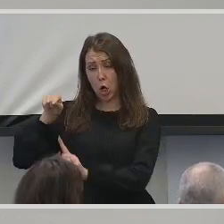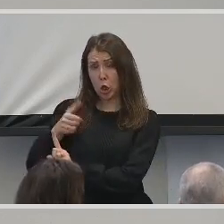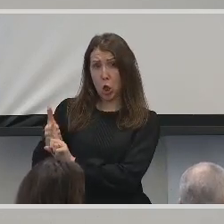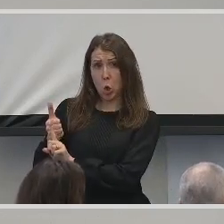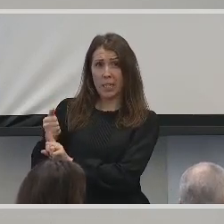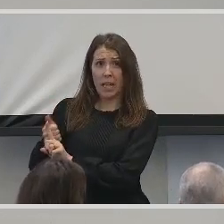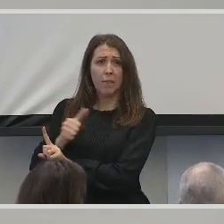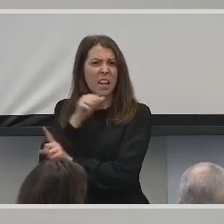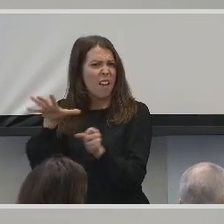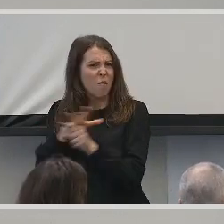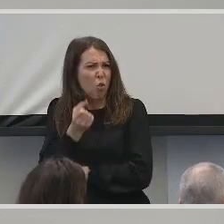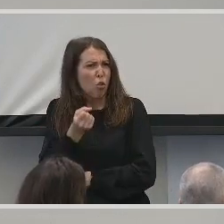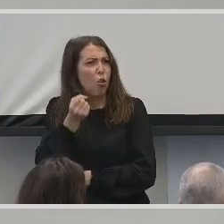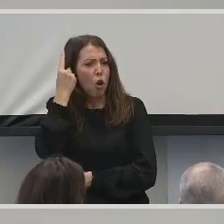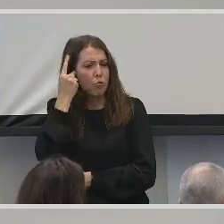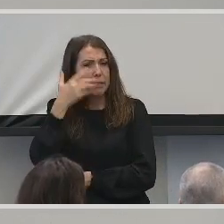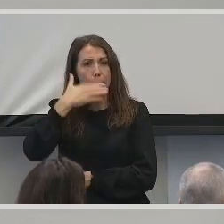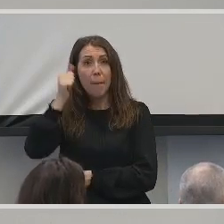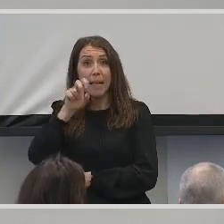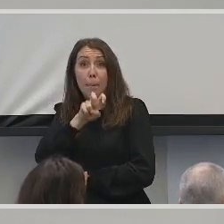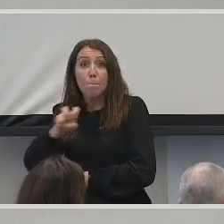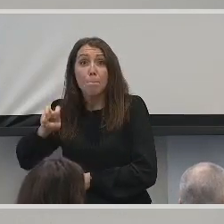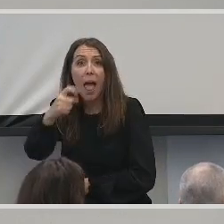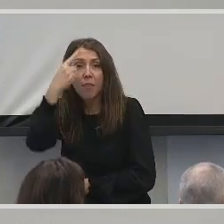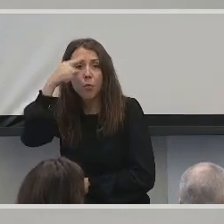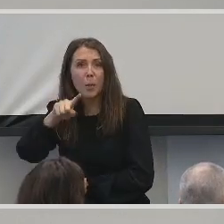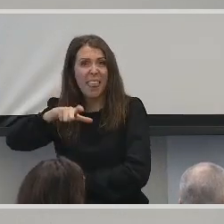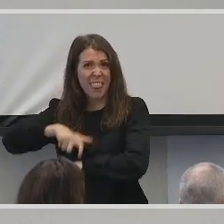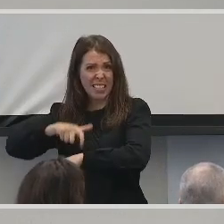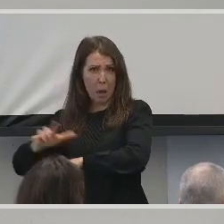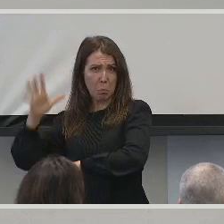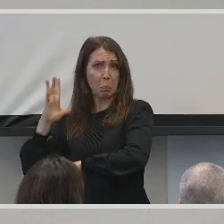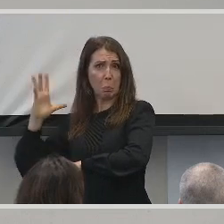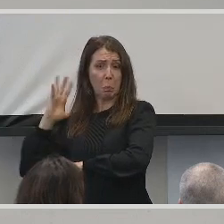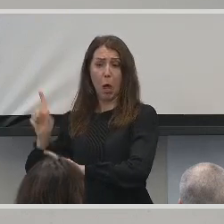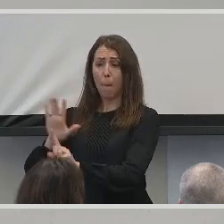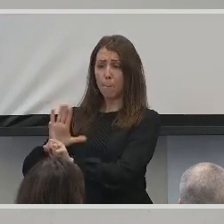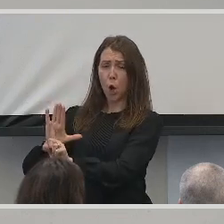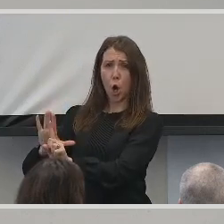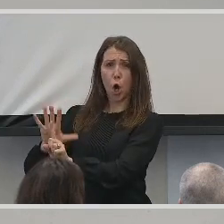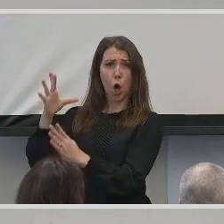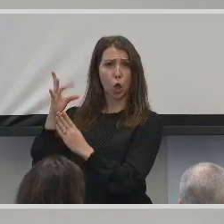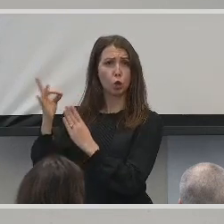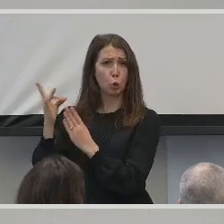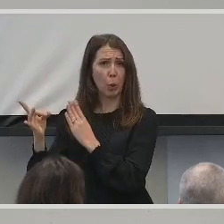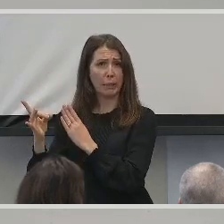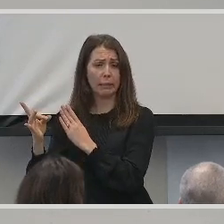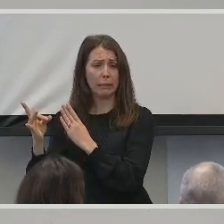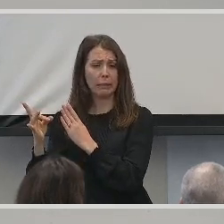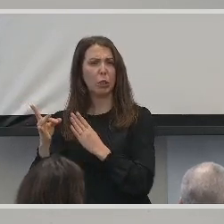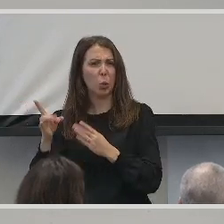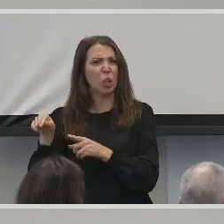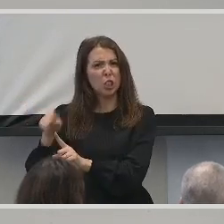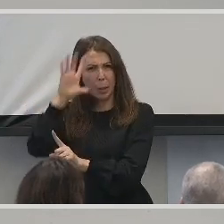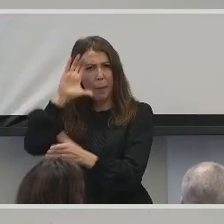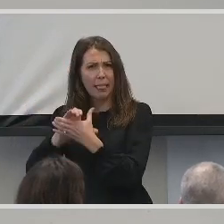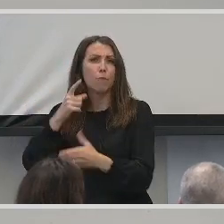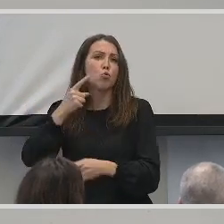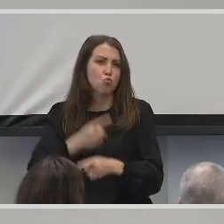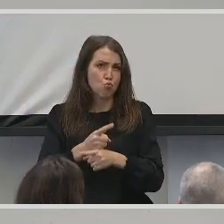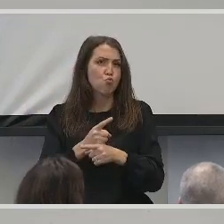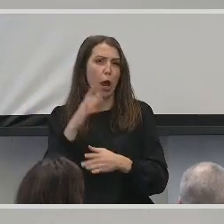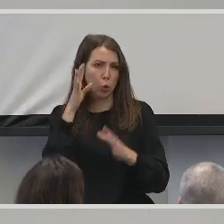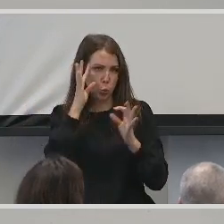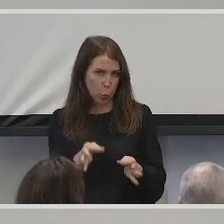have fully understood the best path for me at the time, her traces were made with what she believed was the right decision. It's